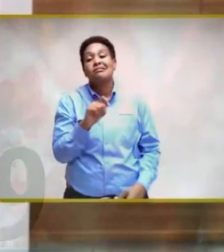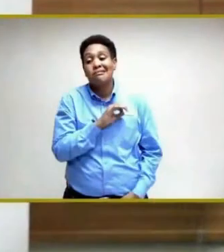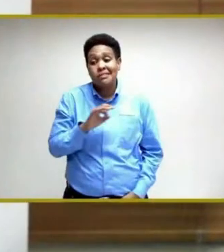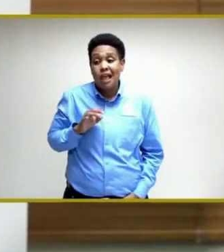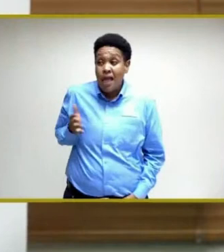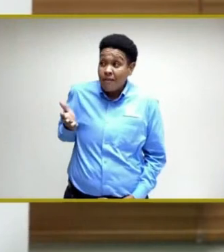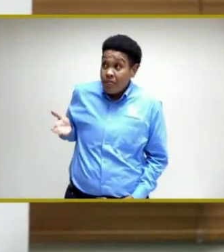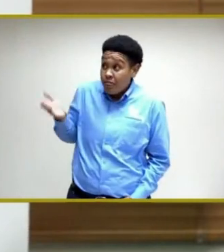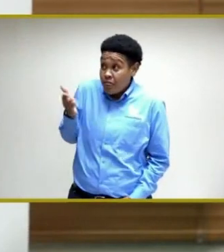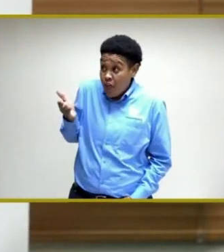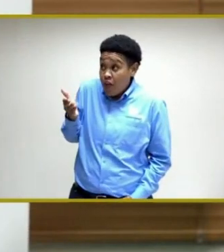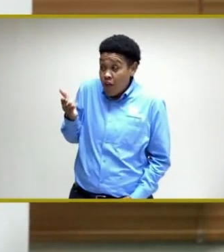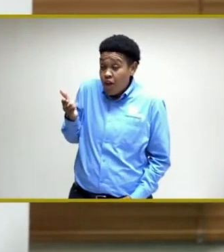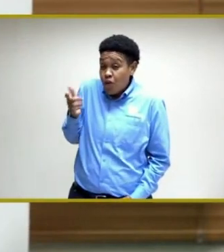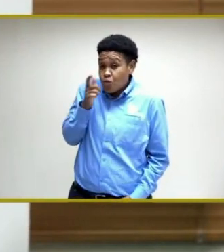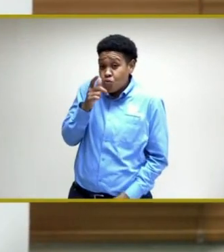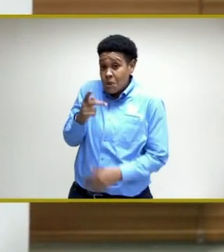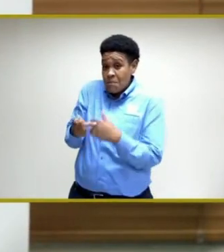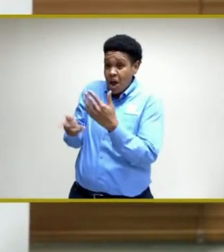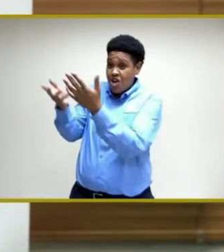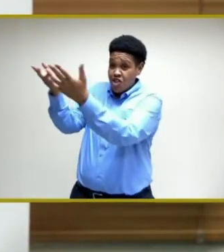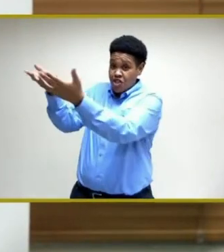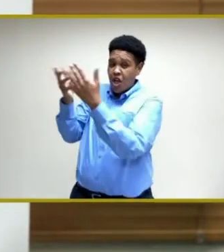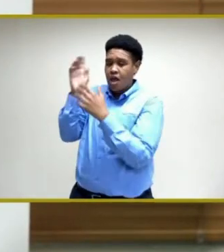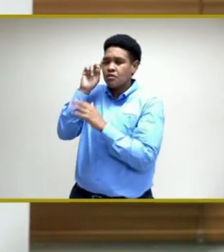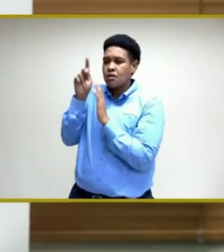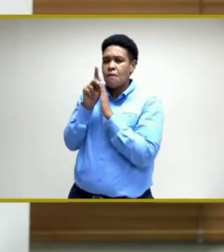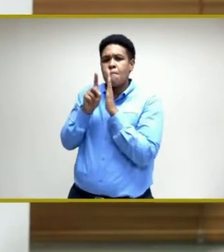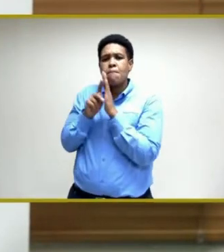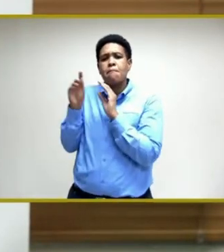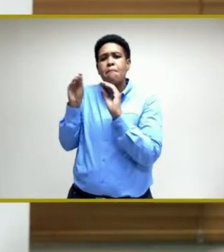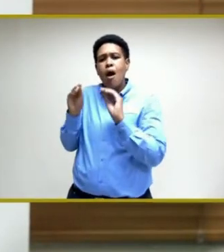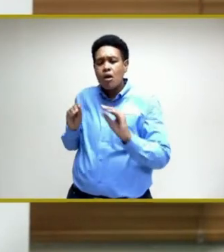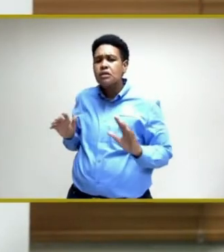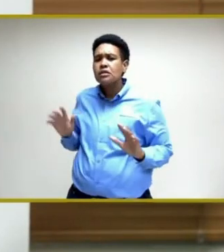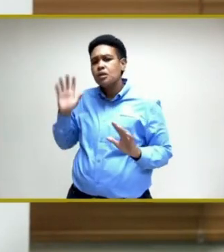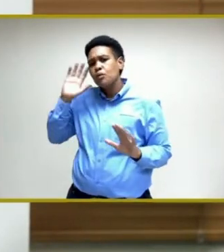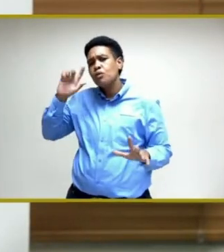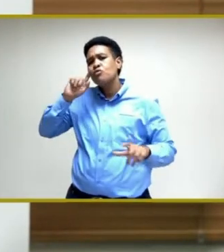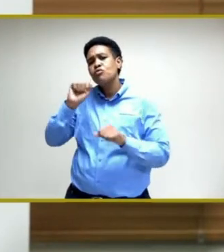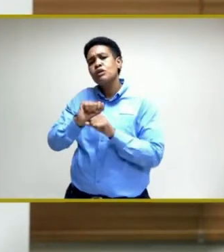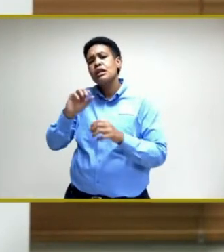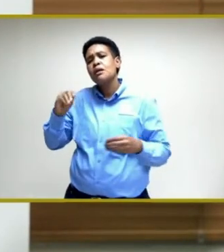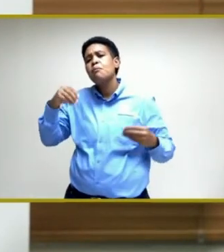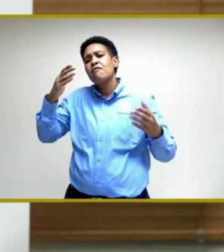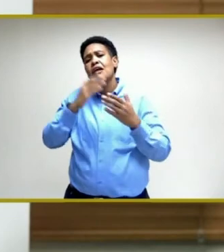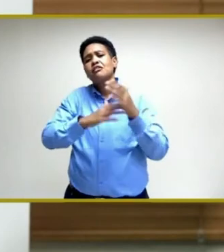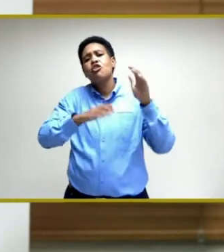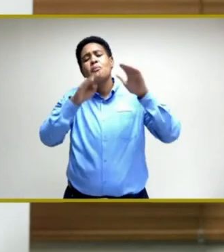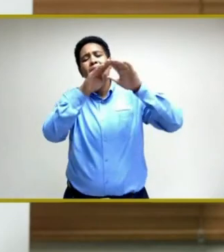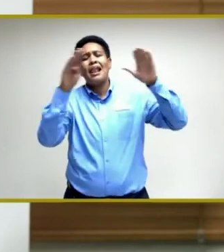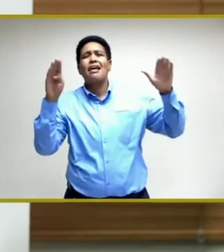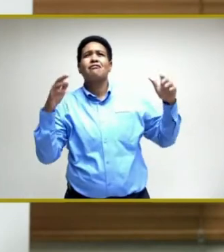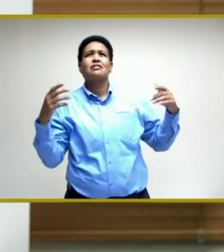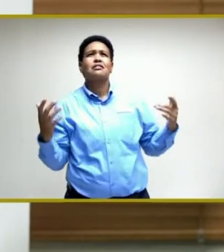Thank as a policy, provide some levels of